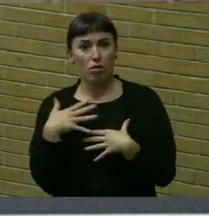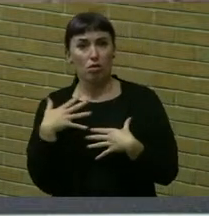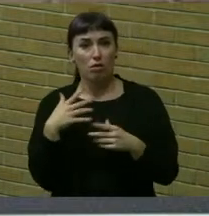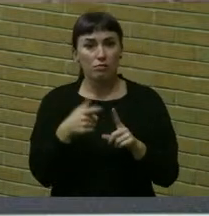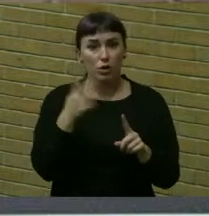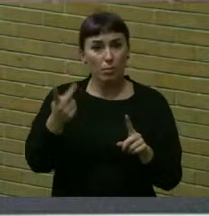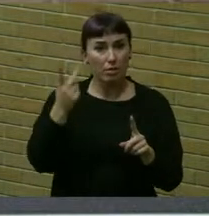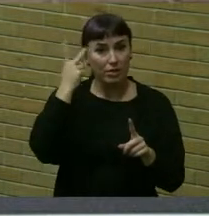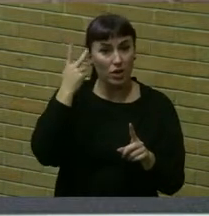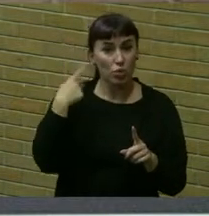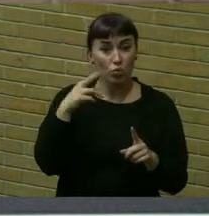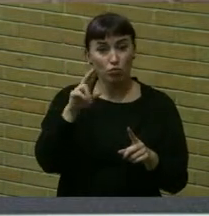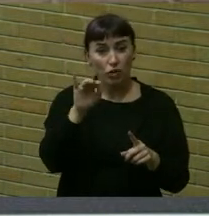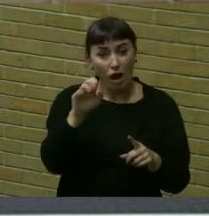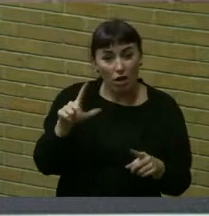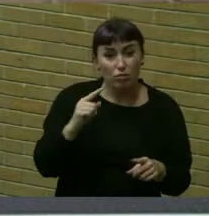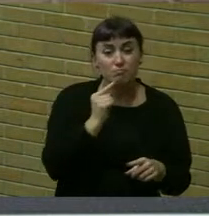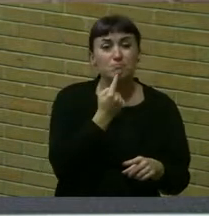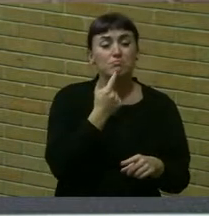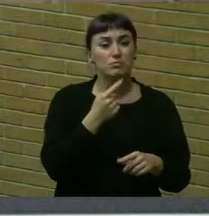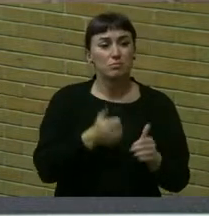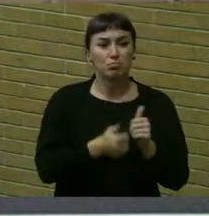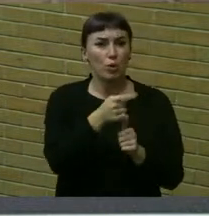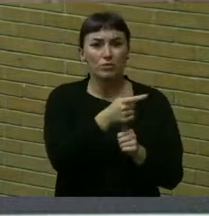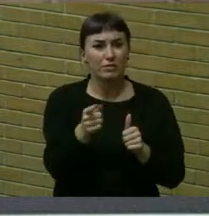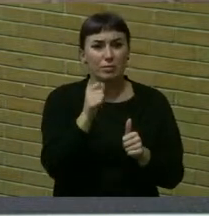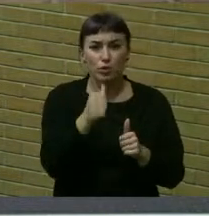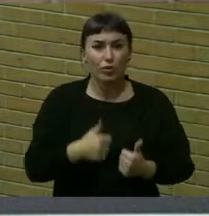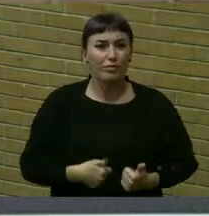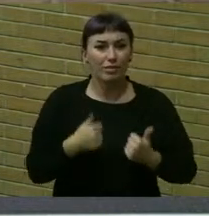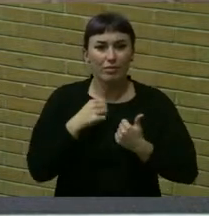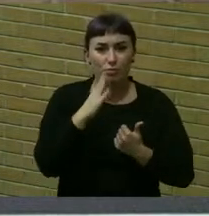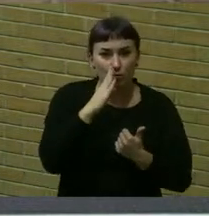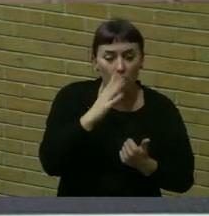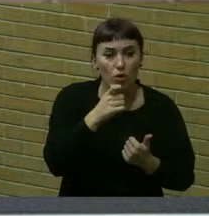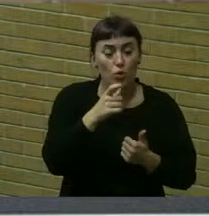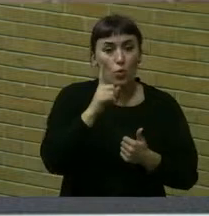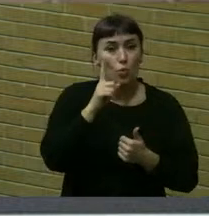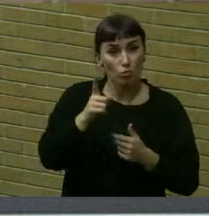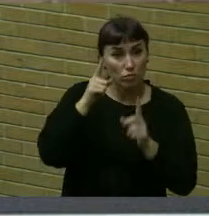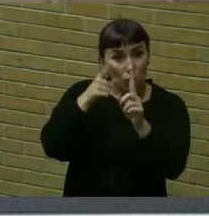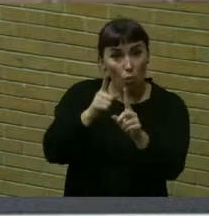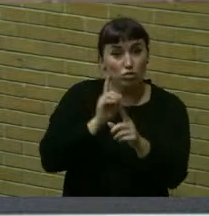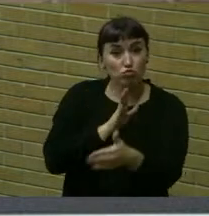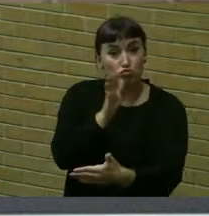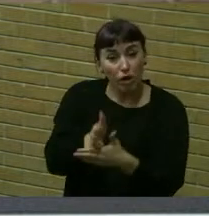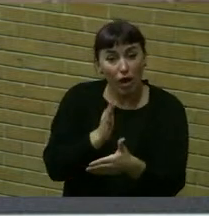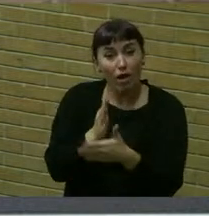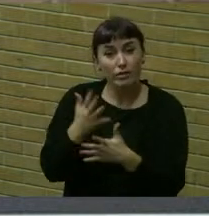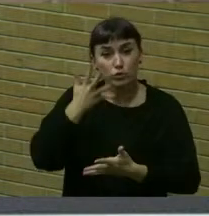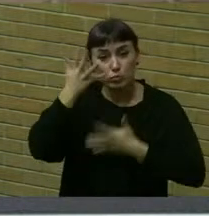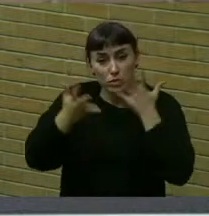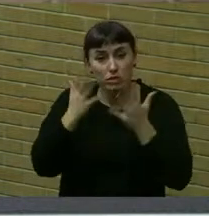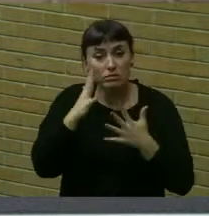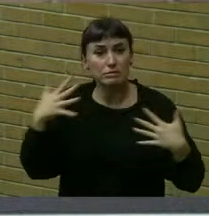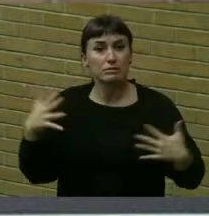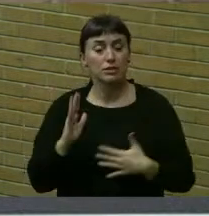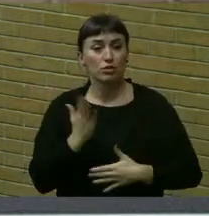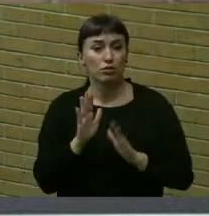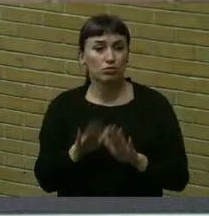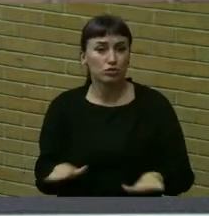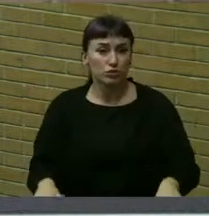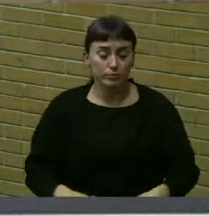political radicals, most of which don't even live in Brighton, who are seeking to harass, humiliate and scare our children